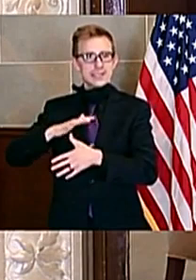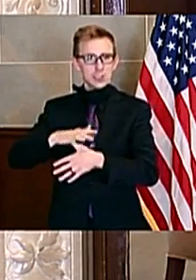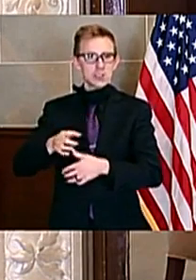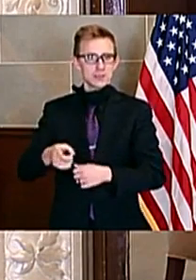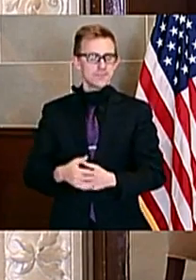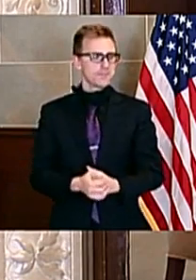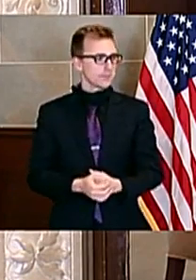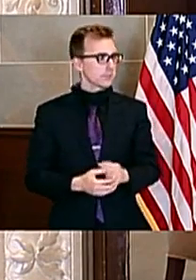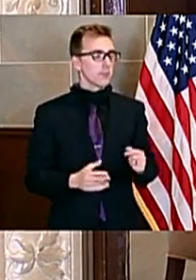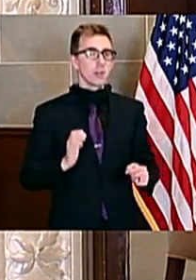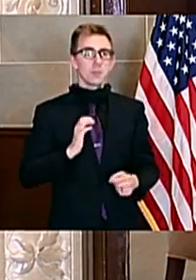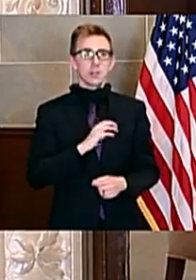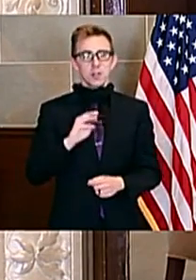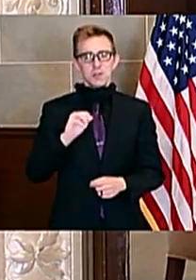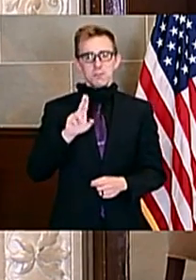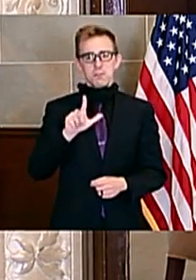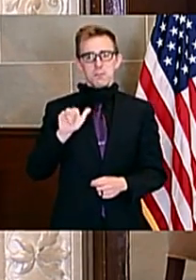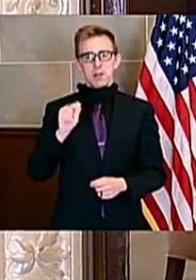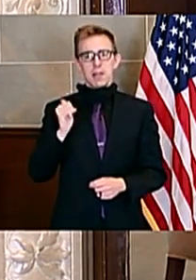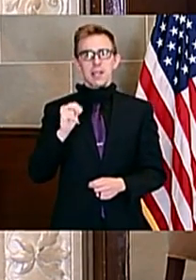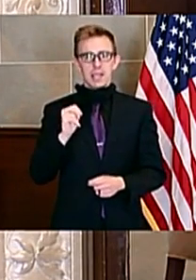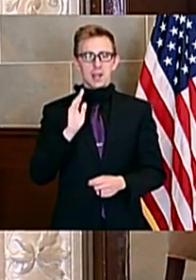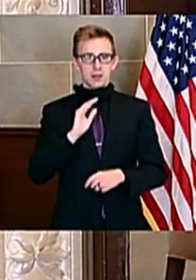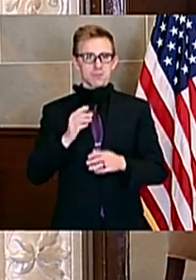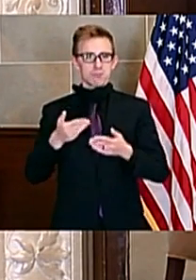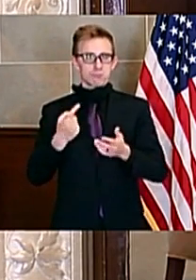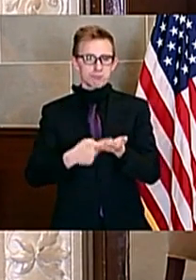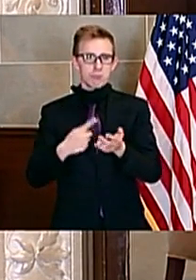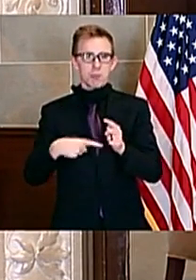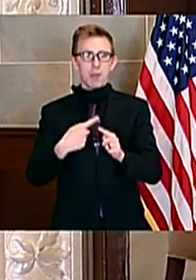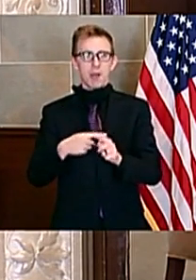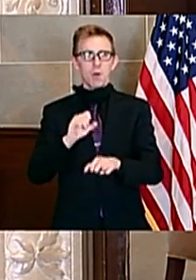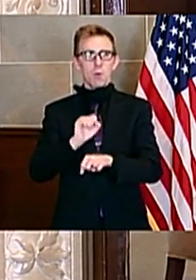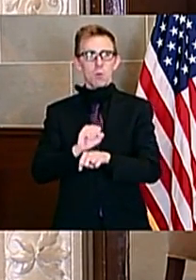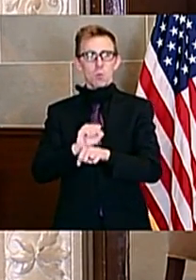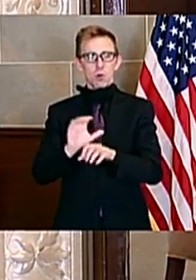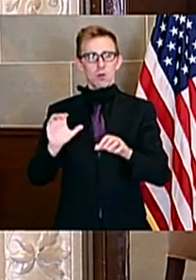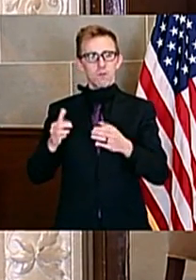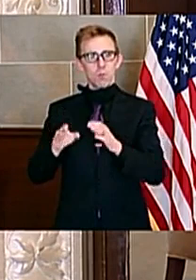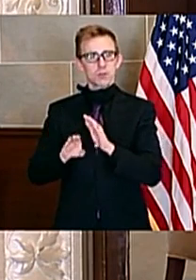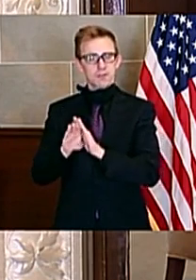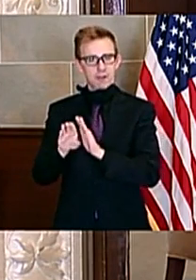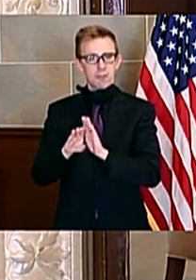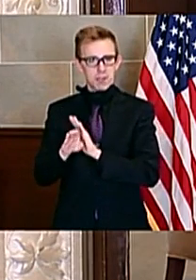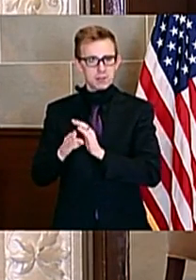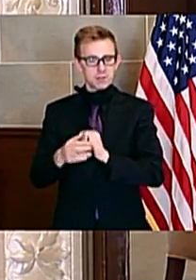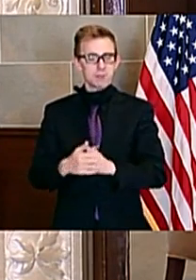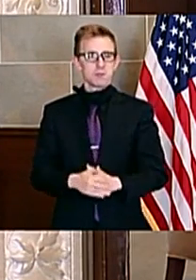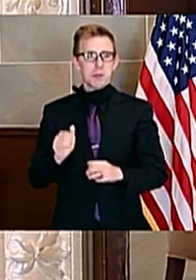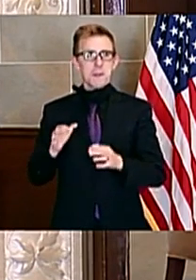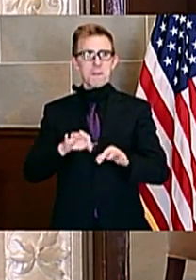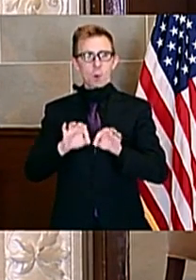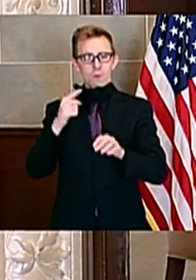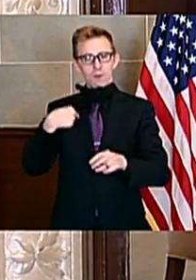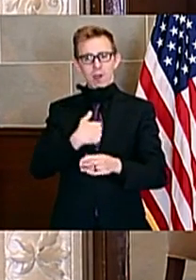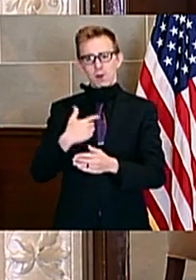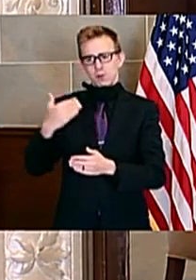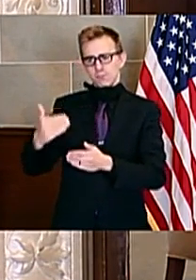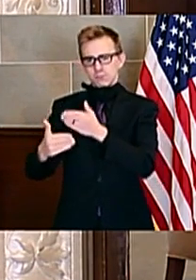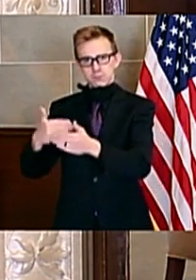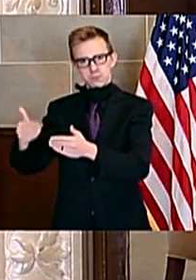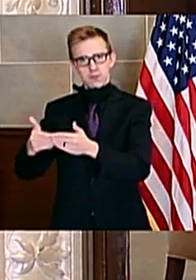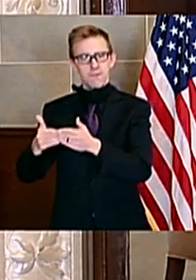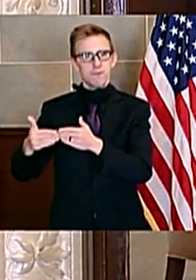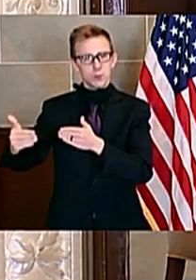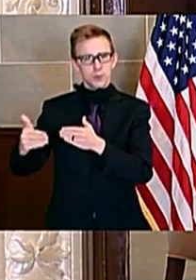that will give us an update on higher education and workforce development, which will be crucial to the opening phases of our state and the